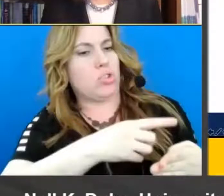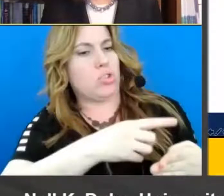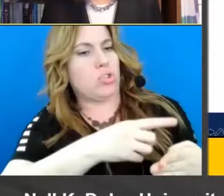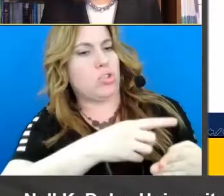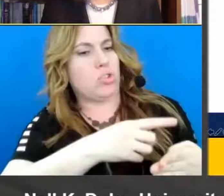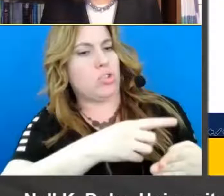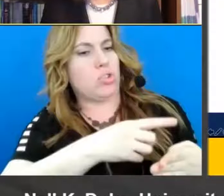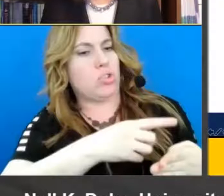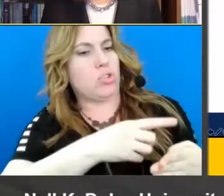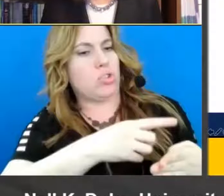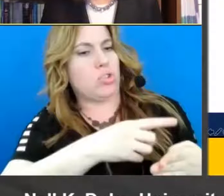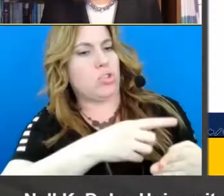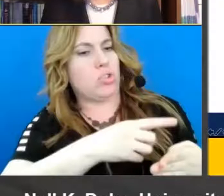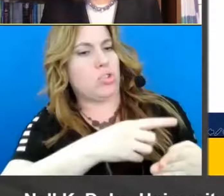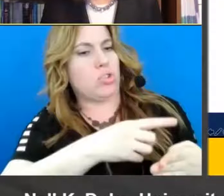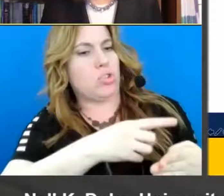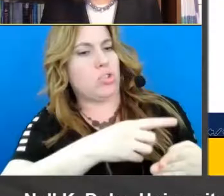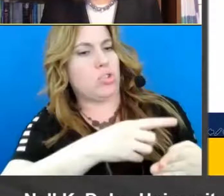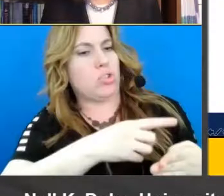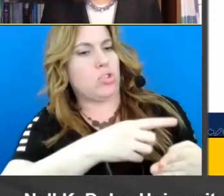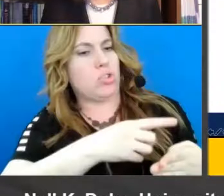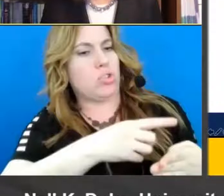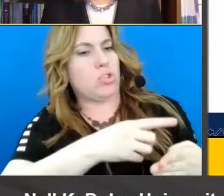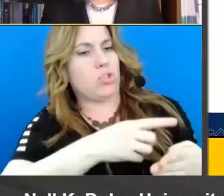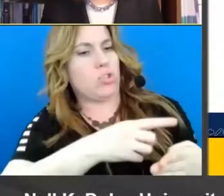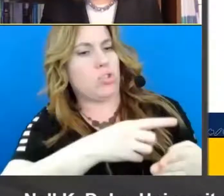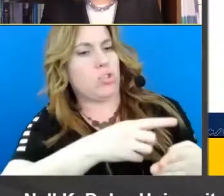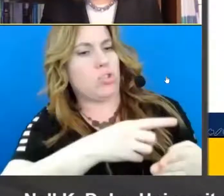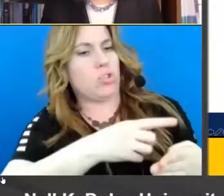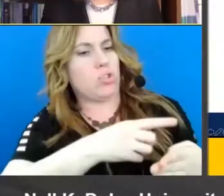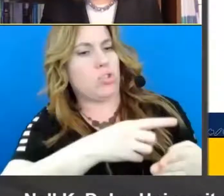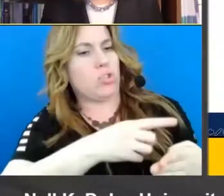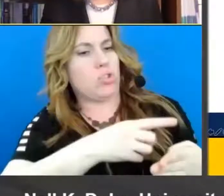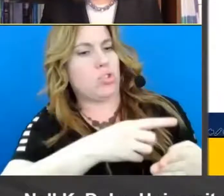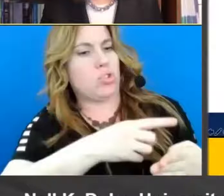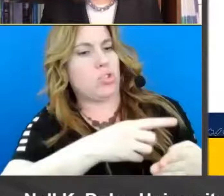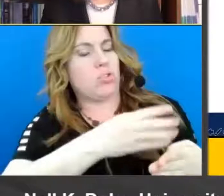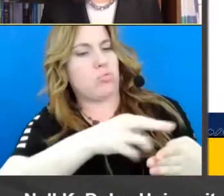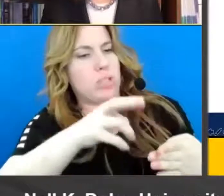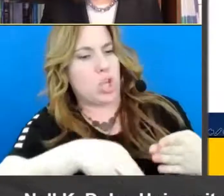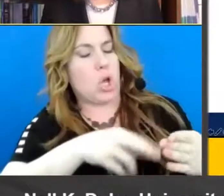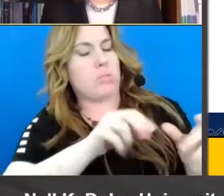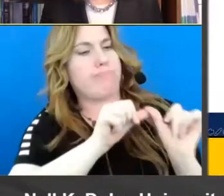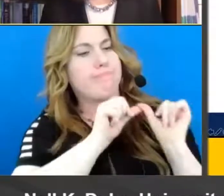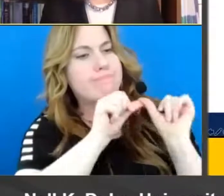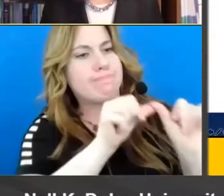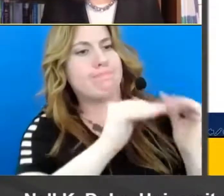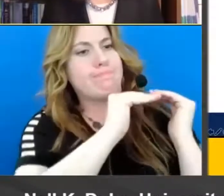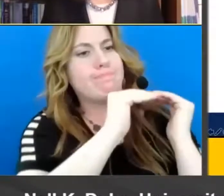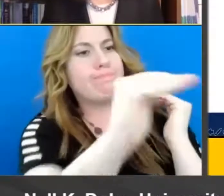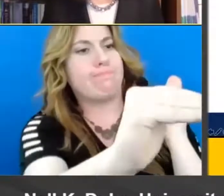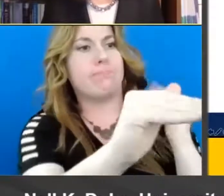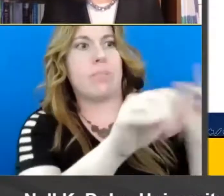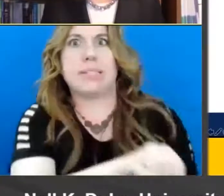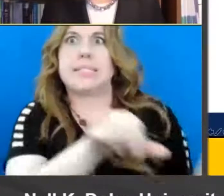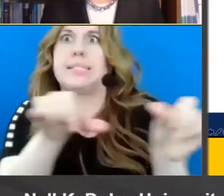are going to be a reading teacher because you're going to talk about comprehension strategies within your discipline as we see in comprehension strategy instruction